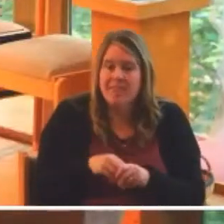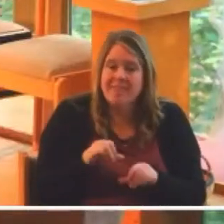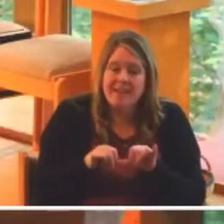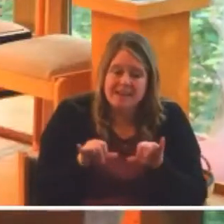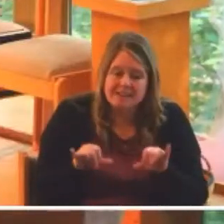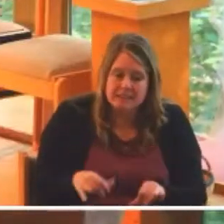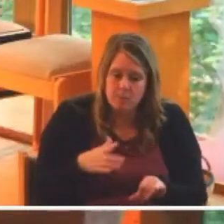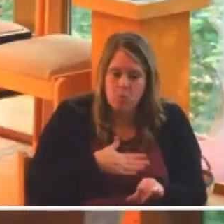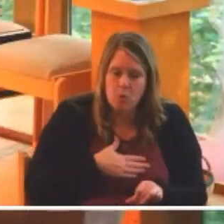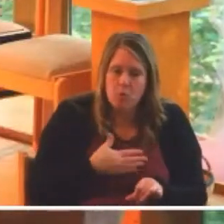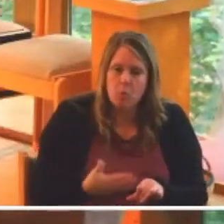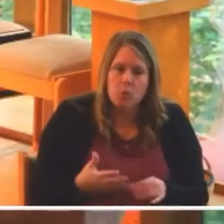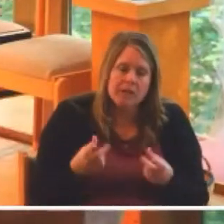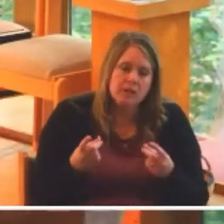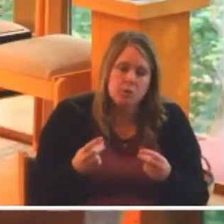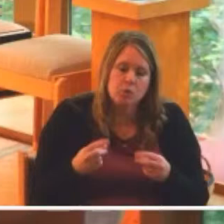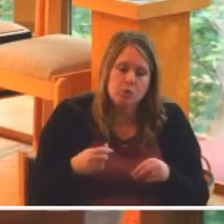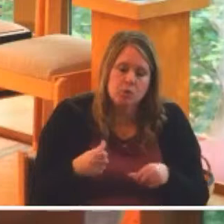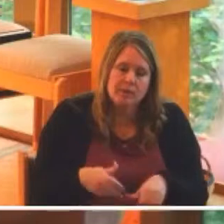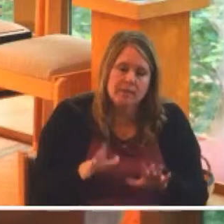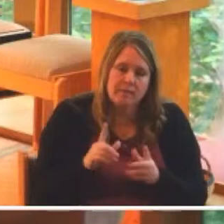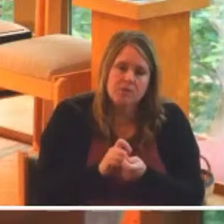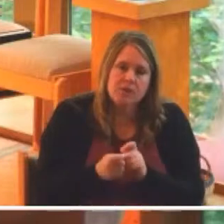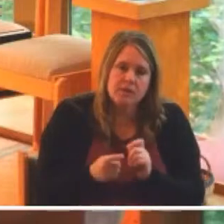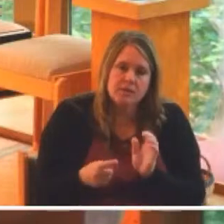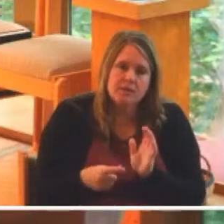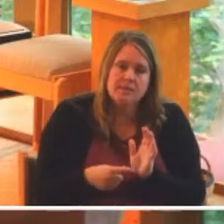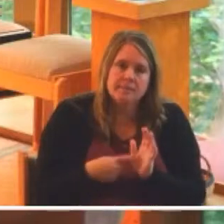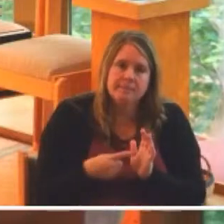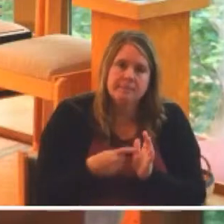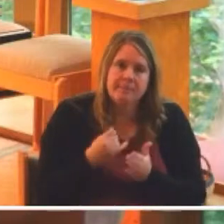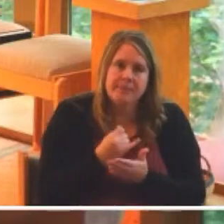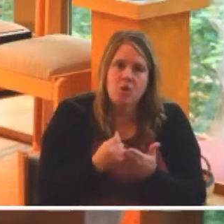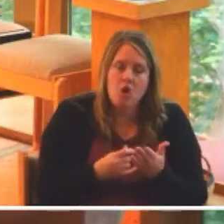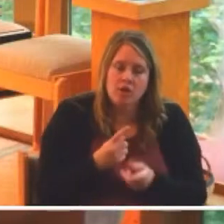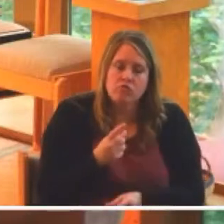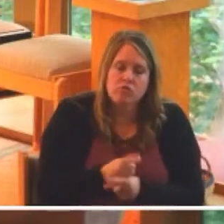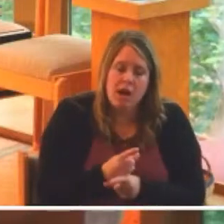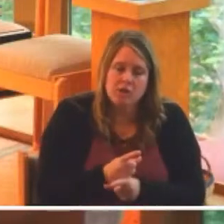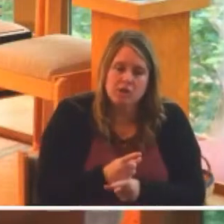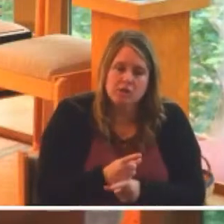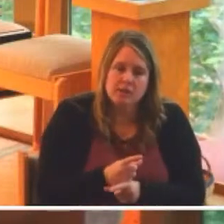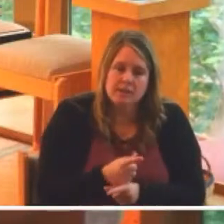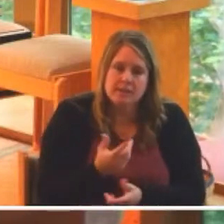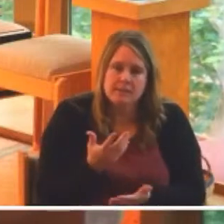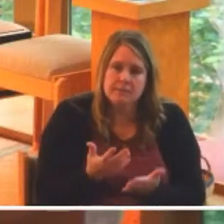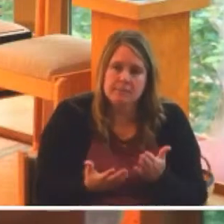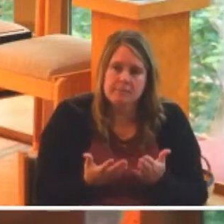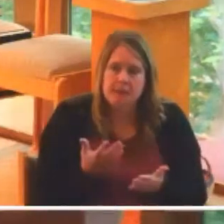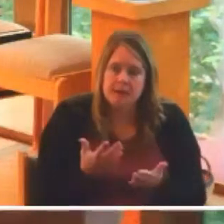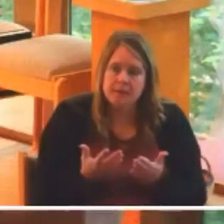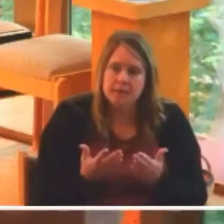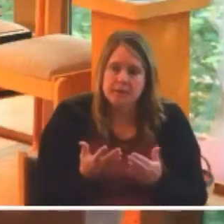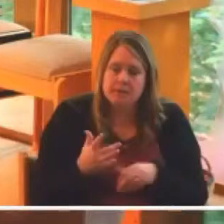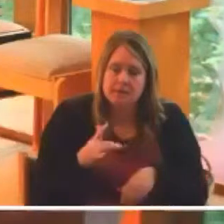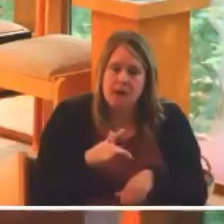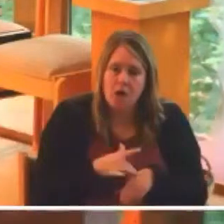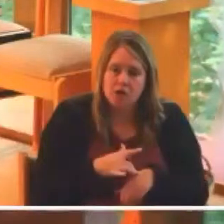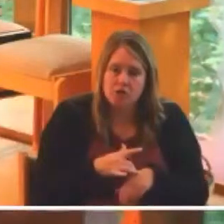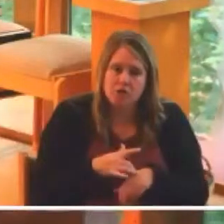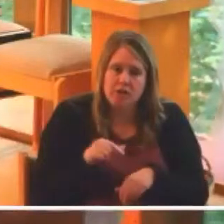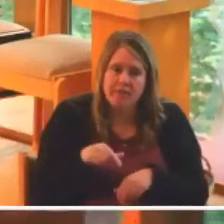to do to give up, to change, such that the arc of righteousness might bend and touch this side of heaven?